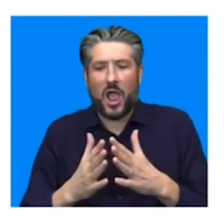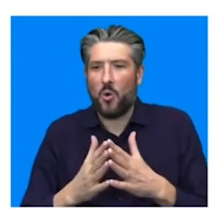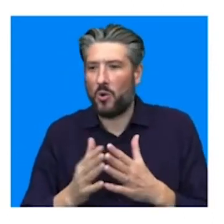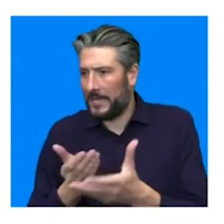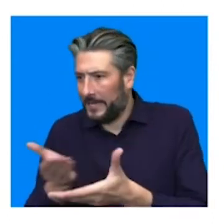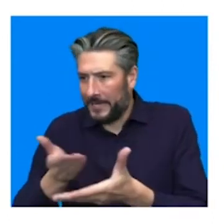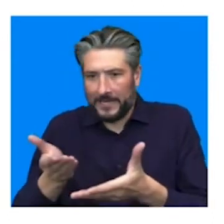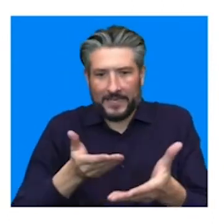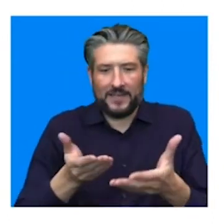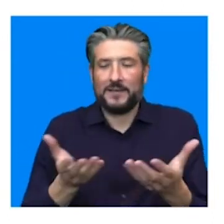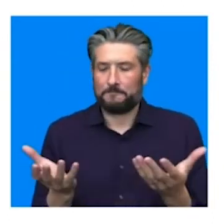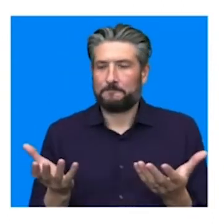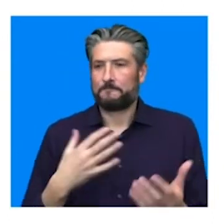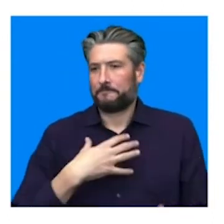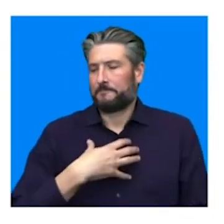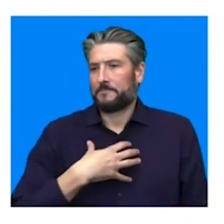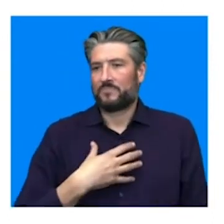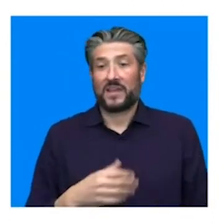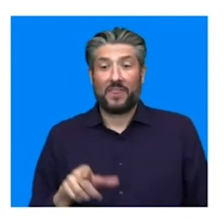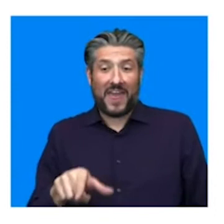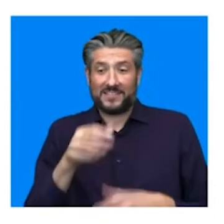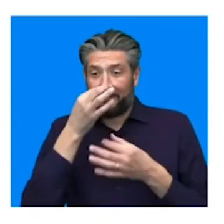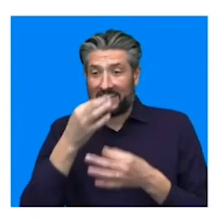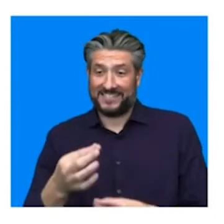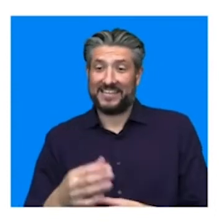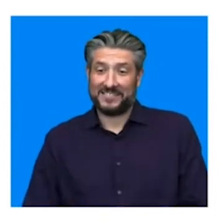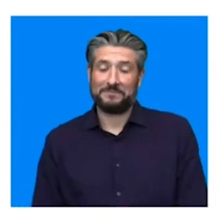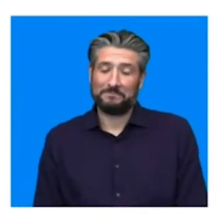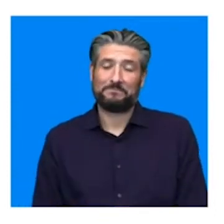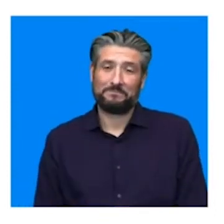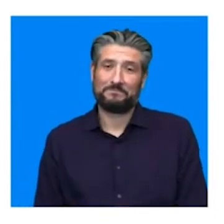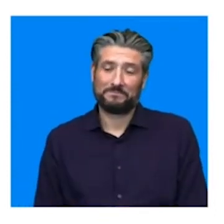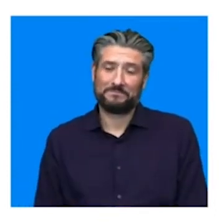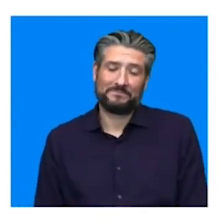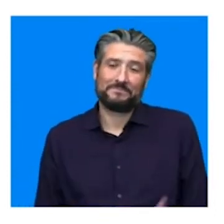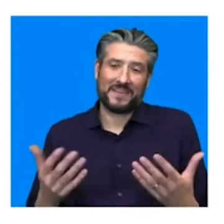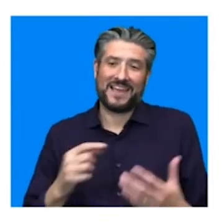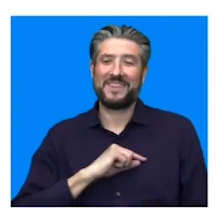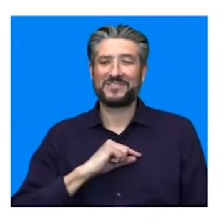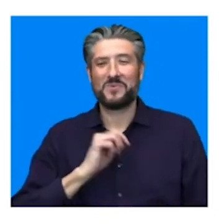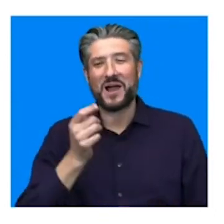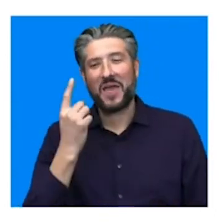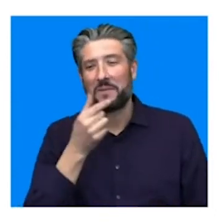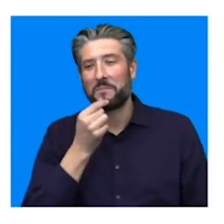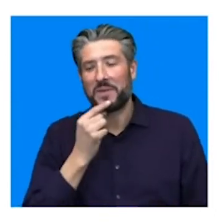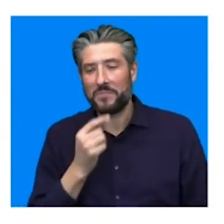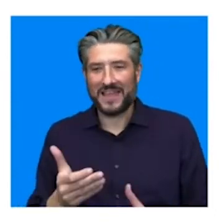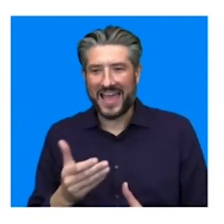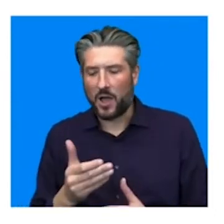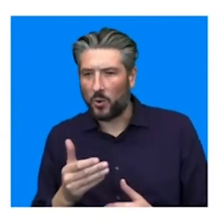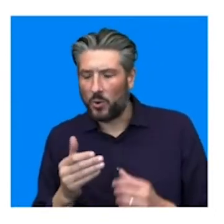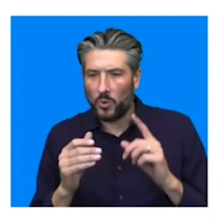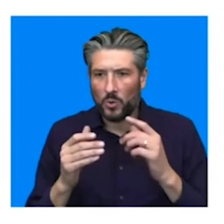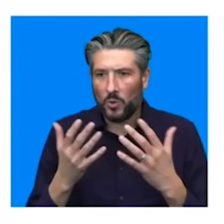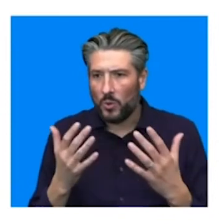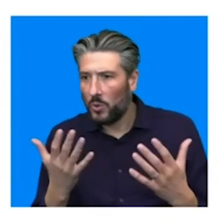you know, it's just a fascinating world, you know, this is why I think everyone is getting so nerdy about it, because, because there's